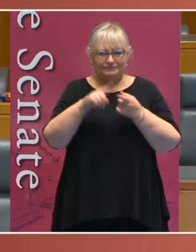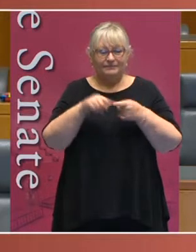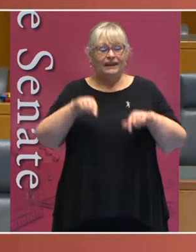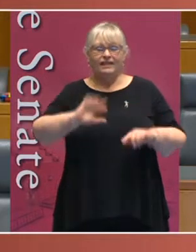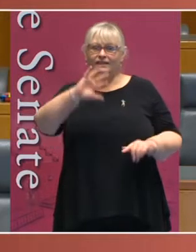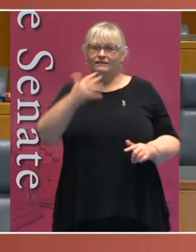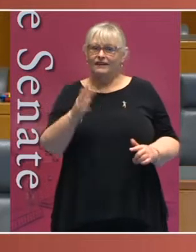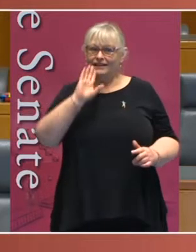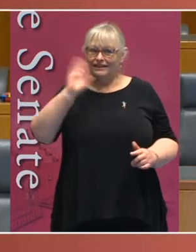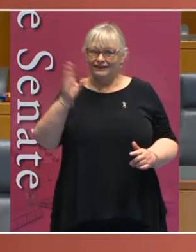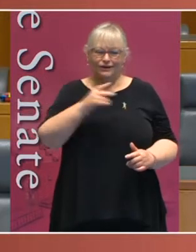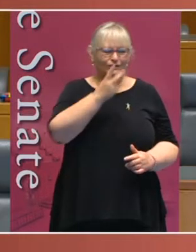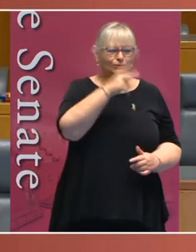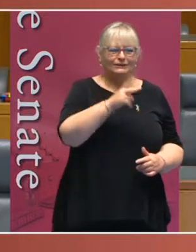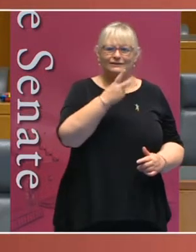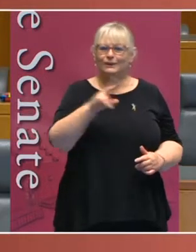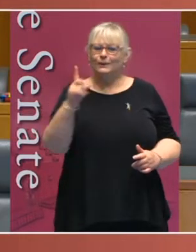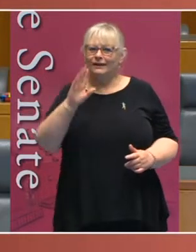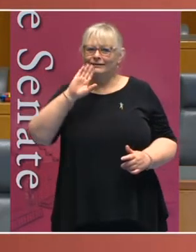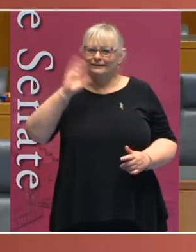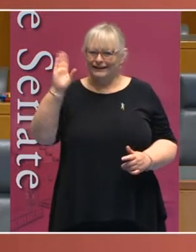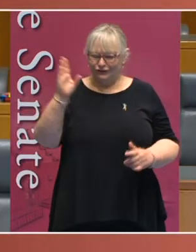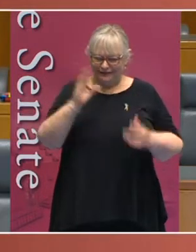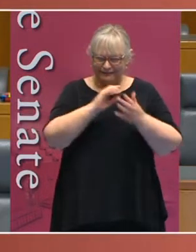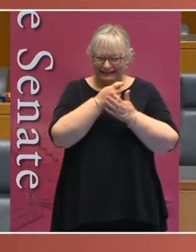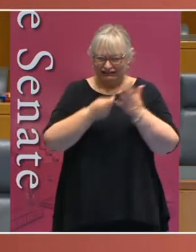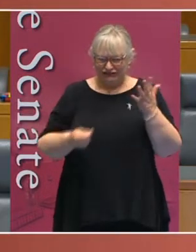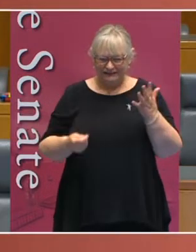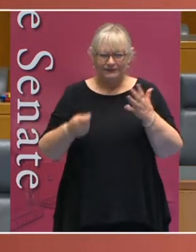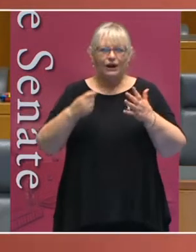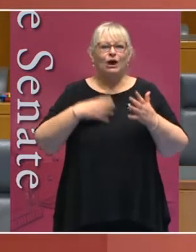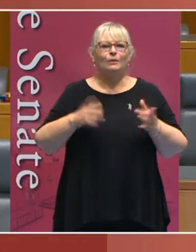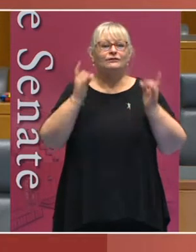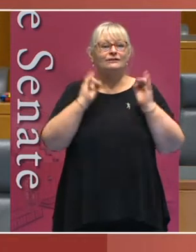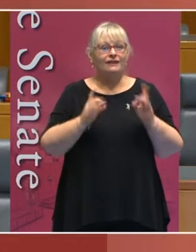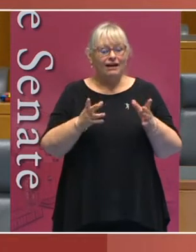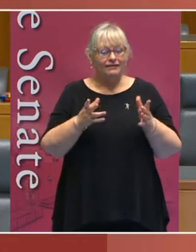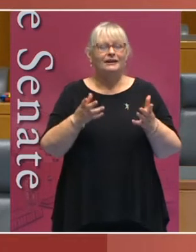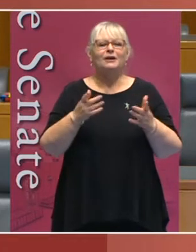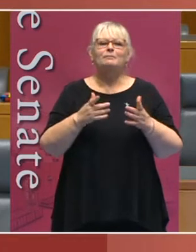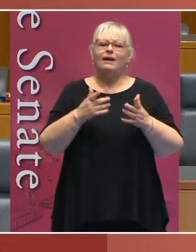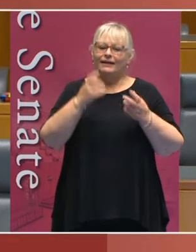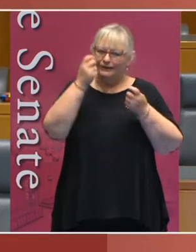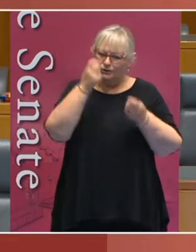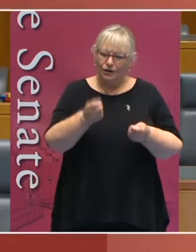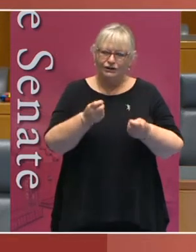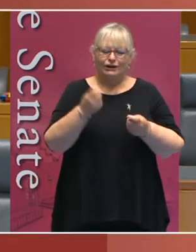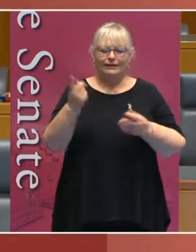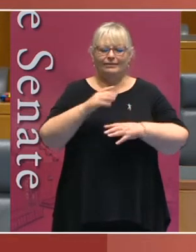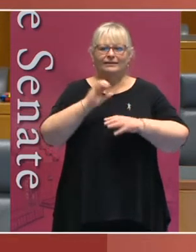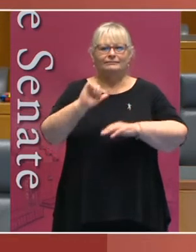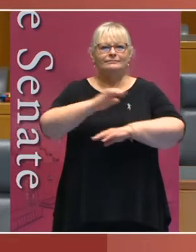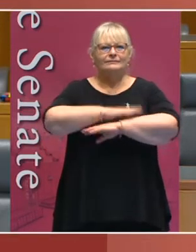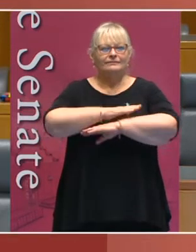lecture in our 2021 Senate Lecture Series. I'd like to begin by acknowledging the traditional custodians of the land,